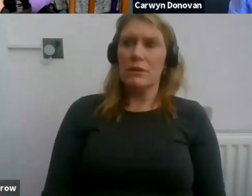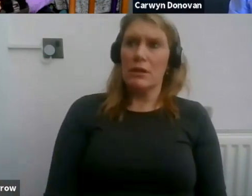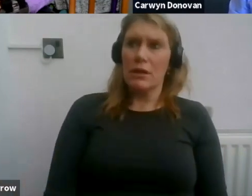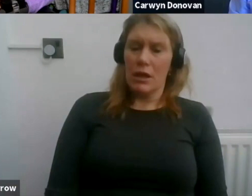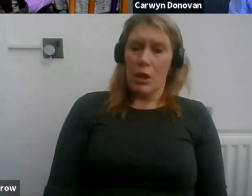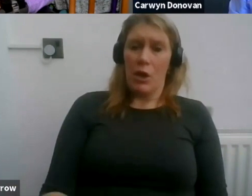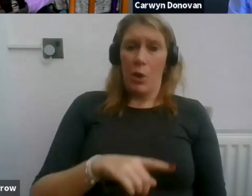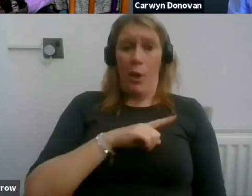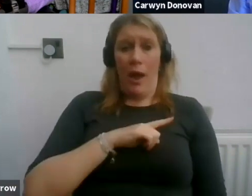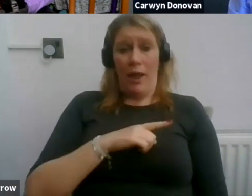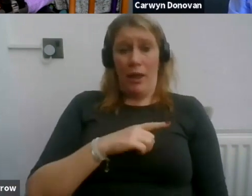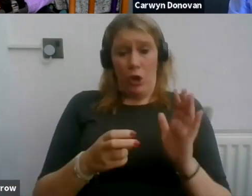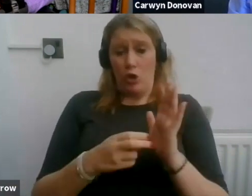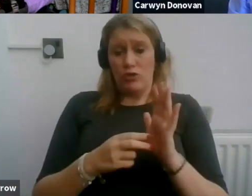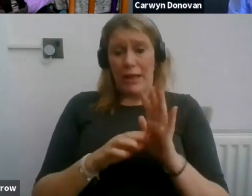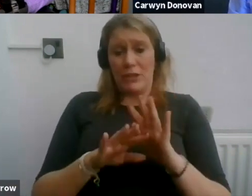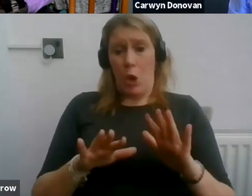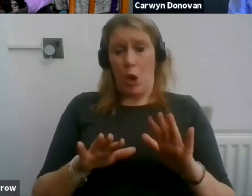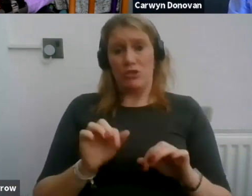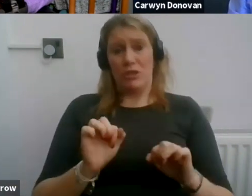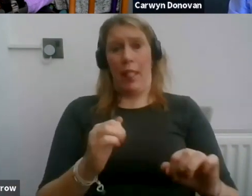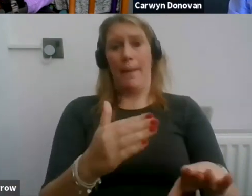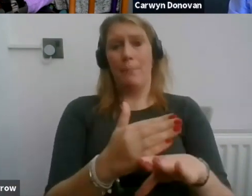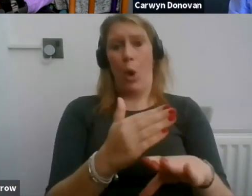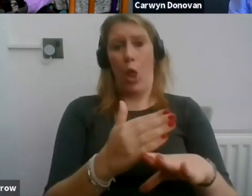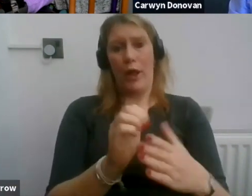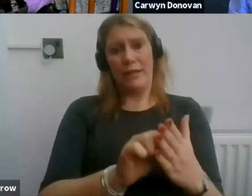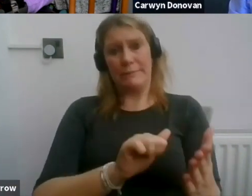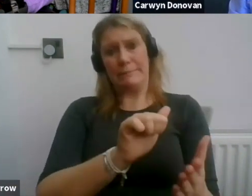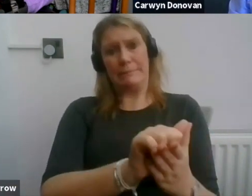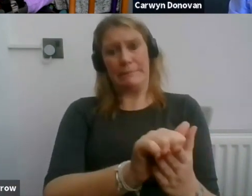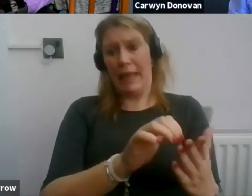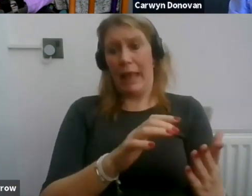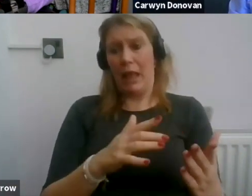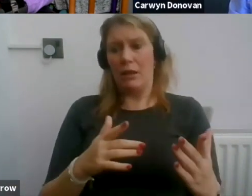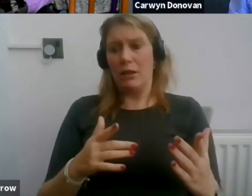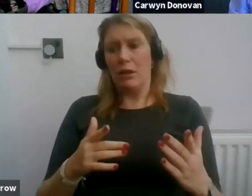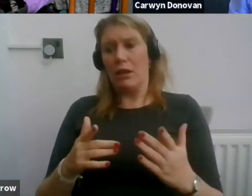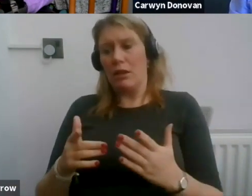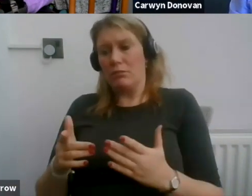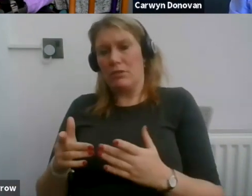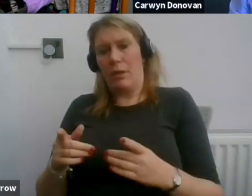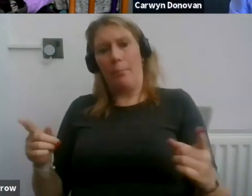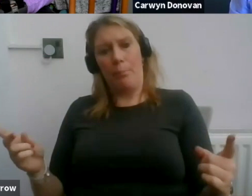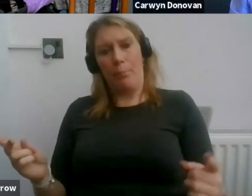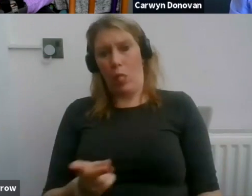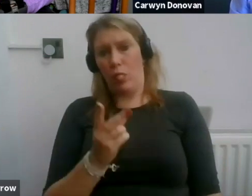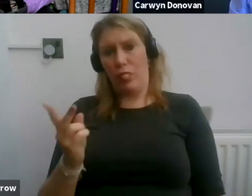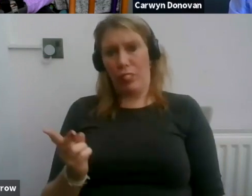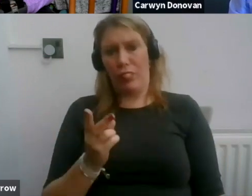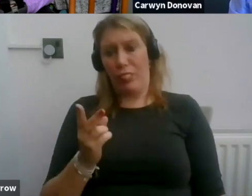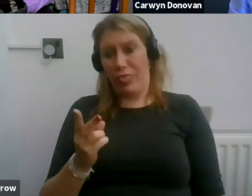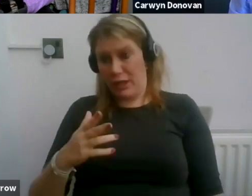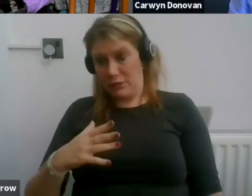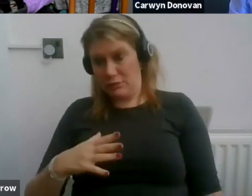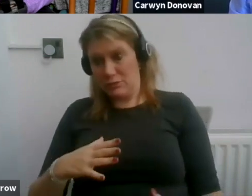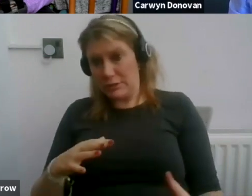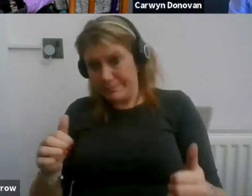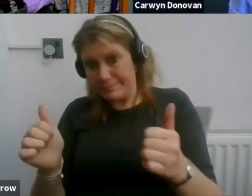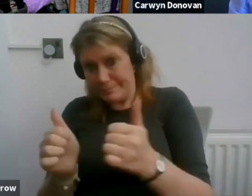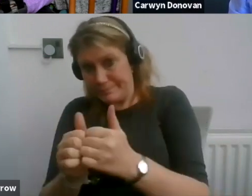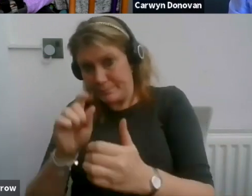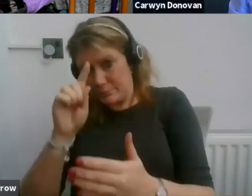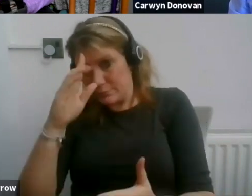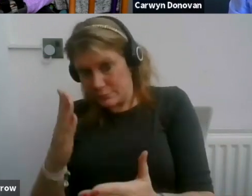-sided affair. What we want to see and what we do see is that where people push back and say, do you know what,